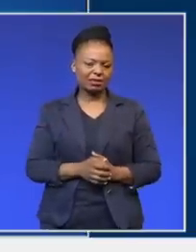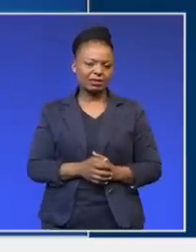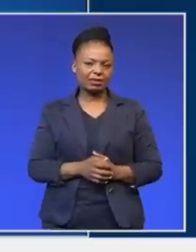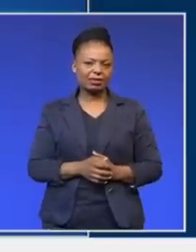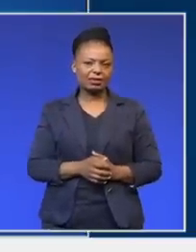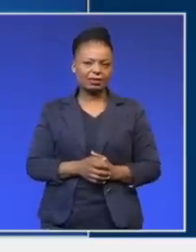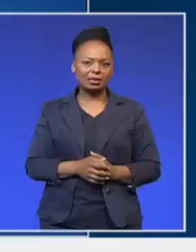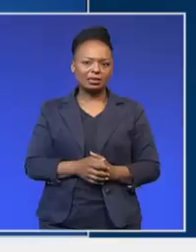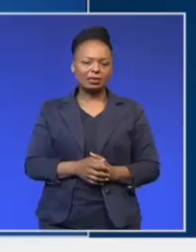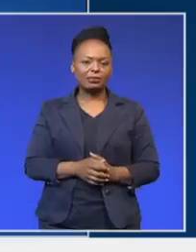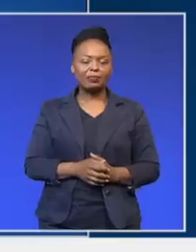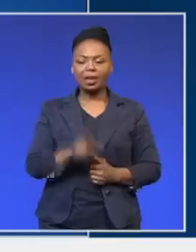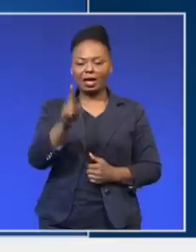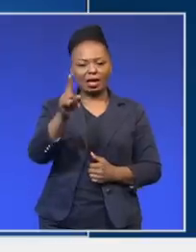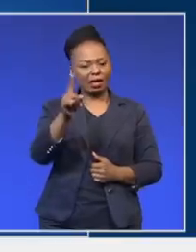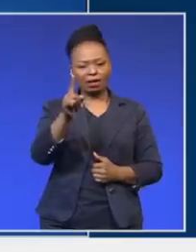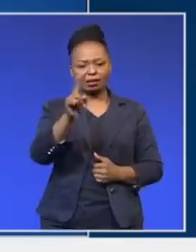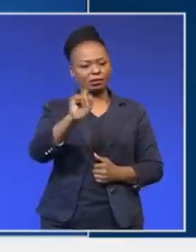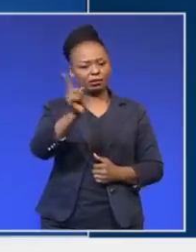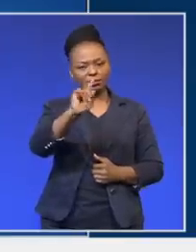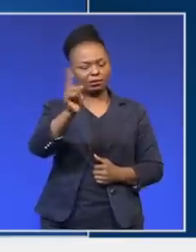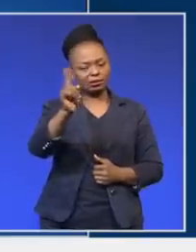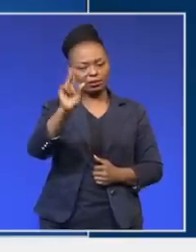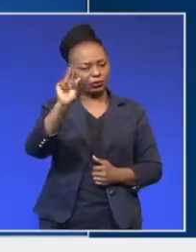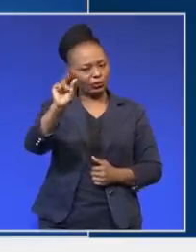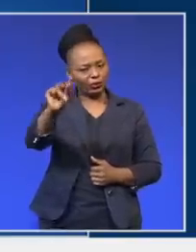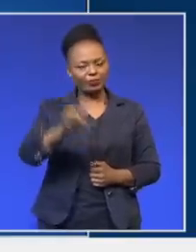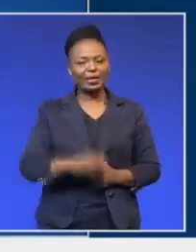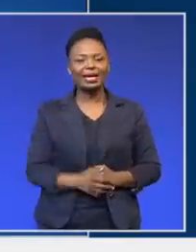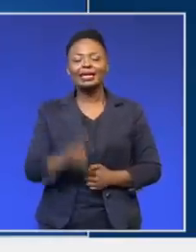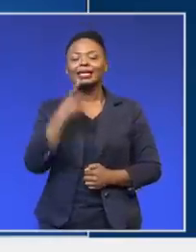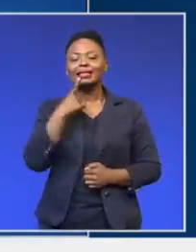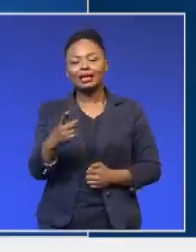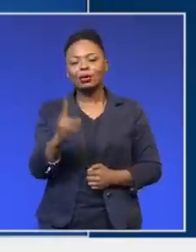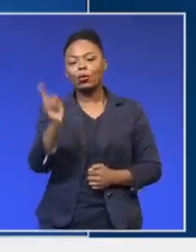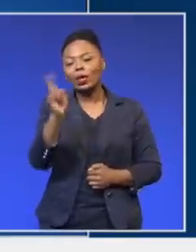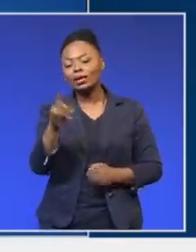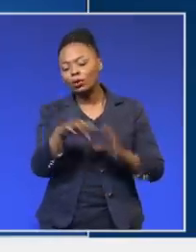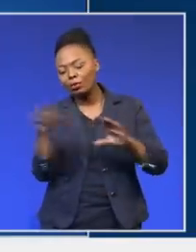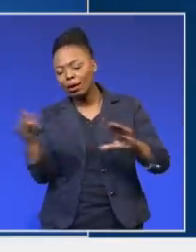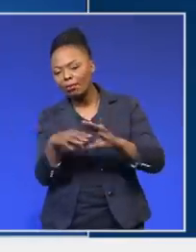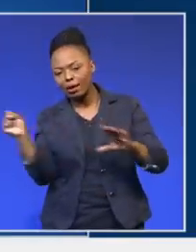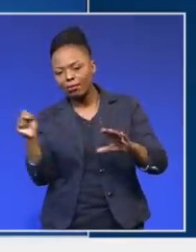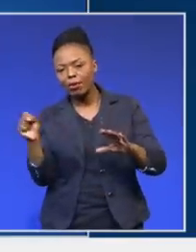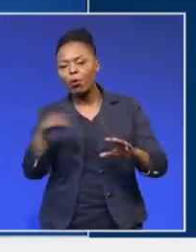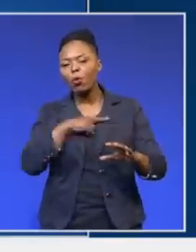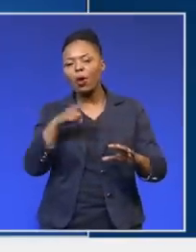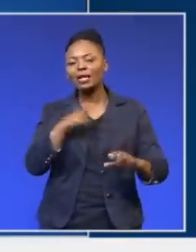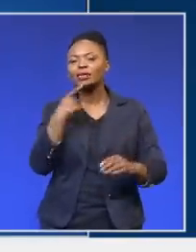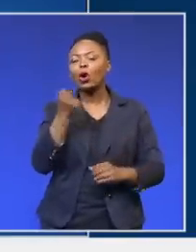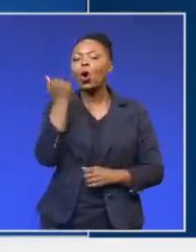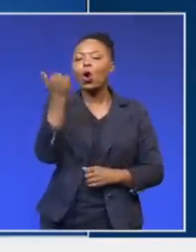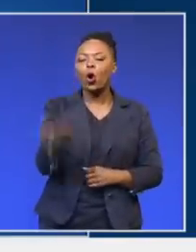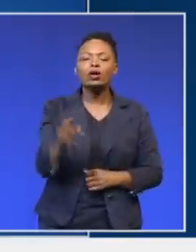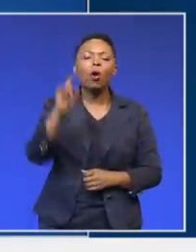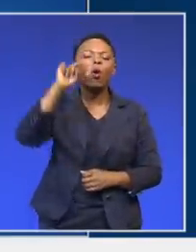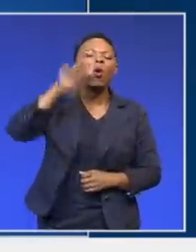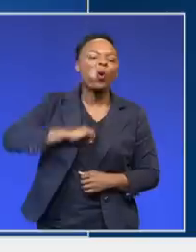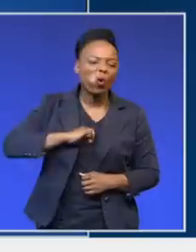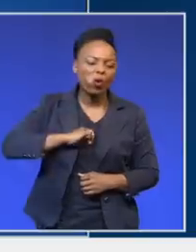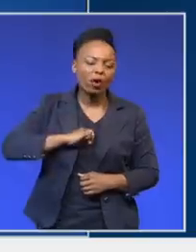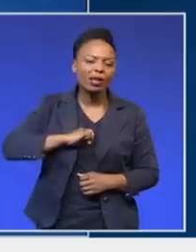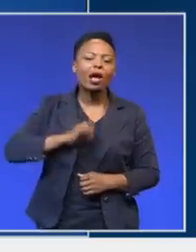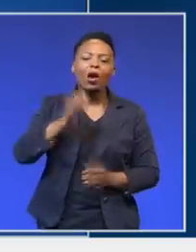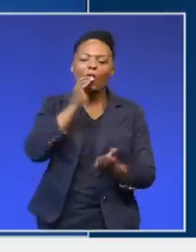No, can I just correct you? She said that what was offloaded was in terms of old orders. And those are the ones that I've confirmed